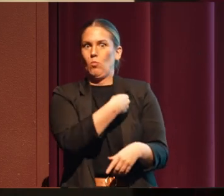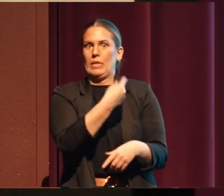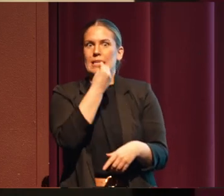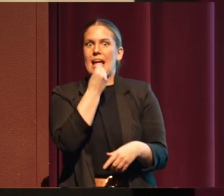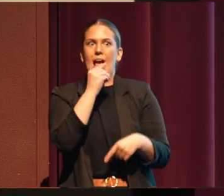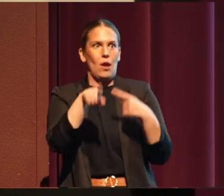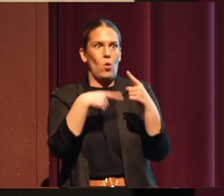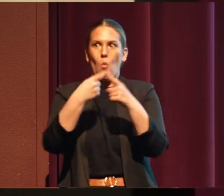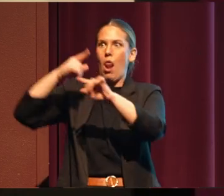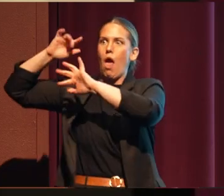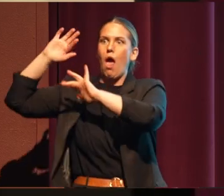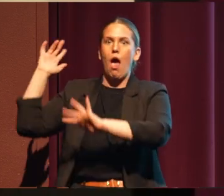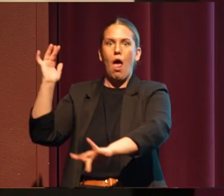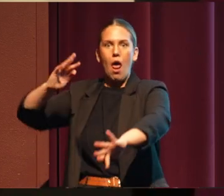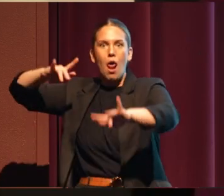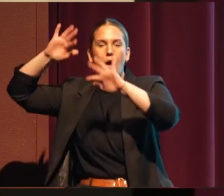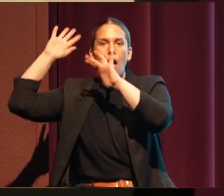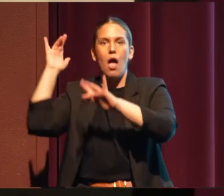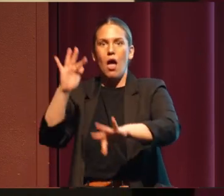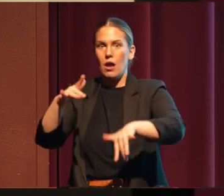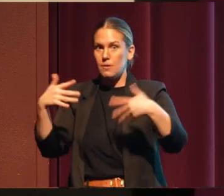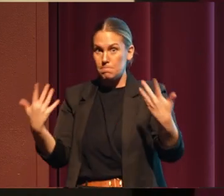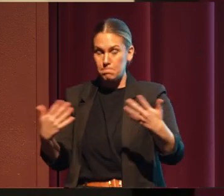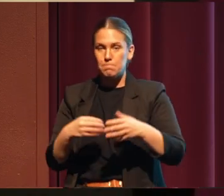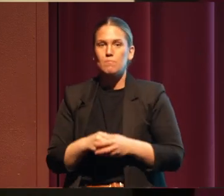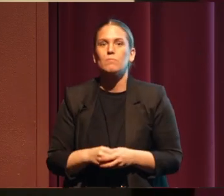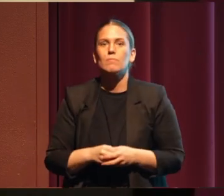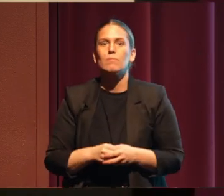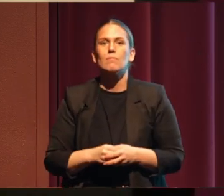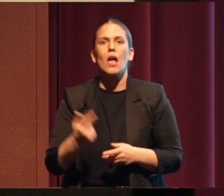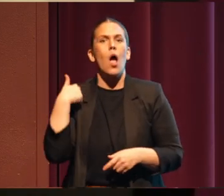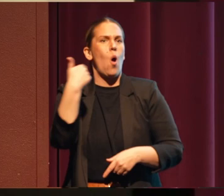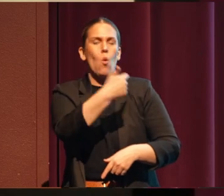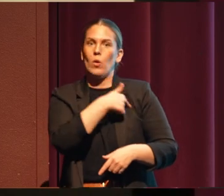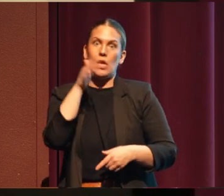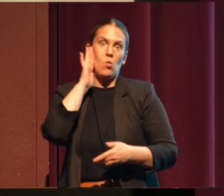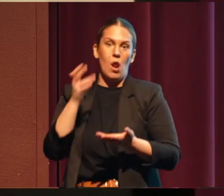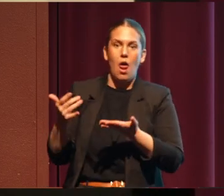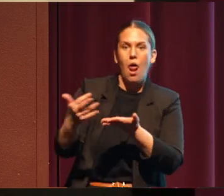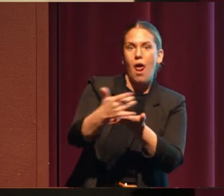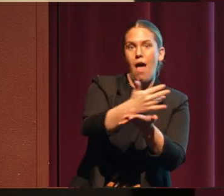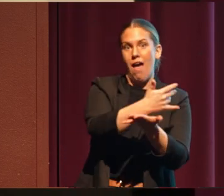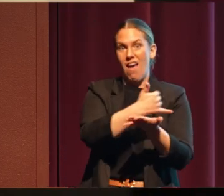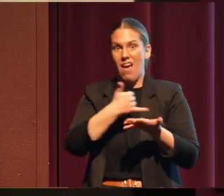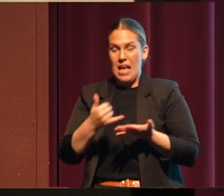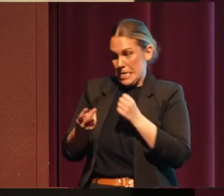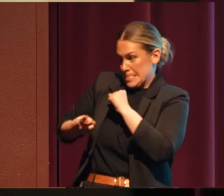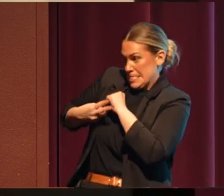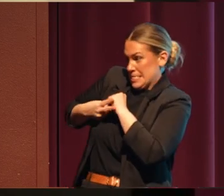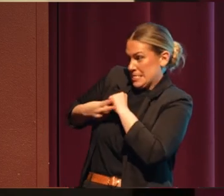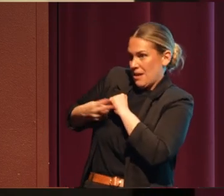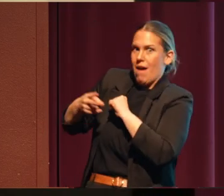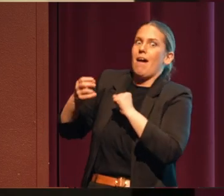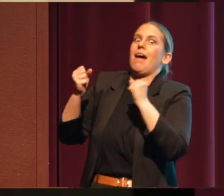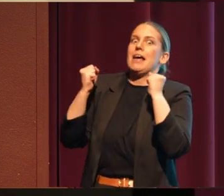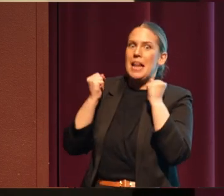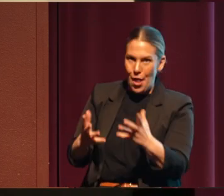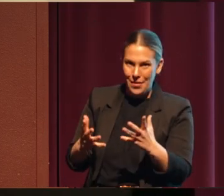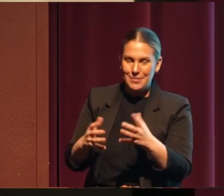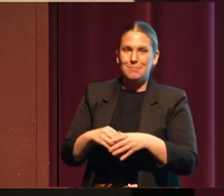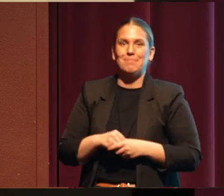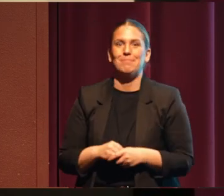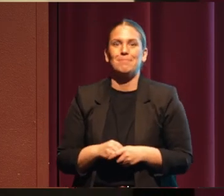And we would harvest that in a great quantity. And we've had